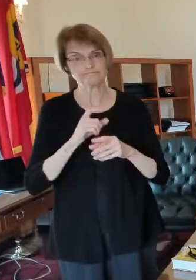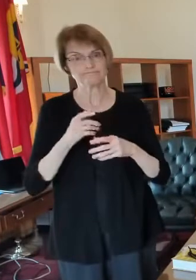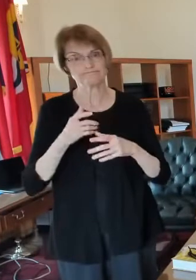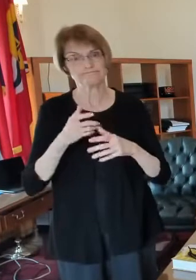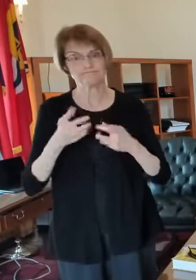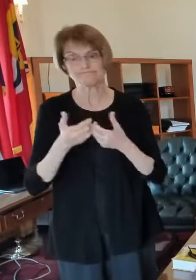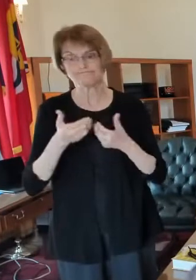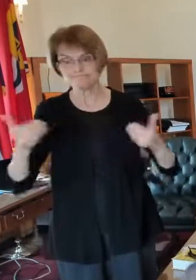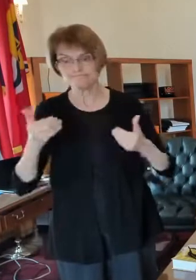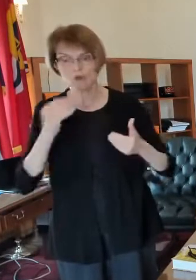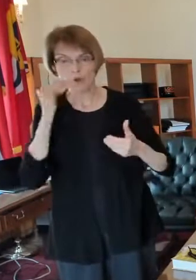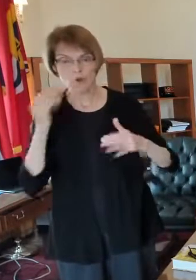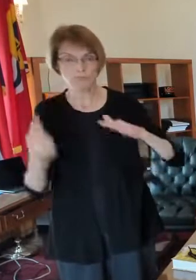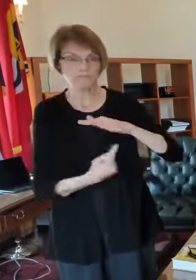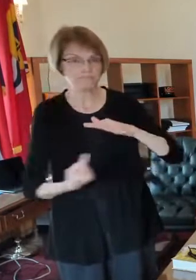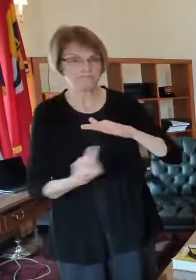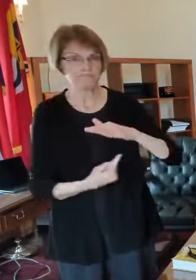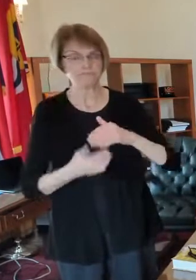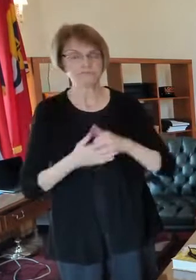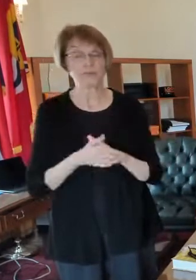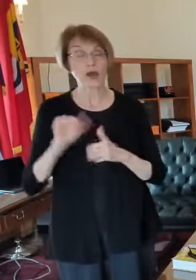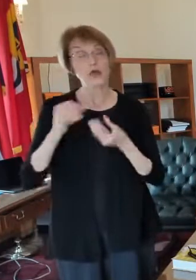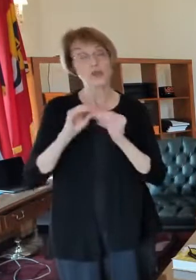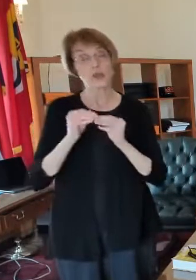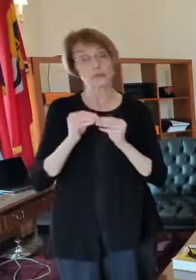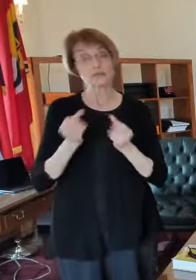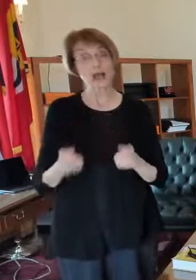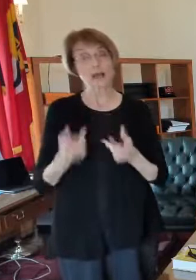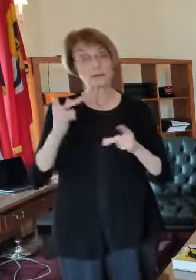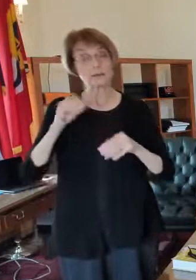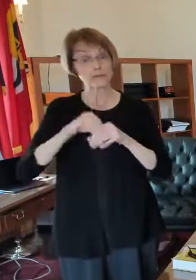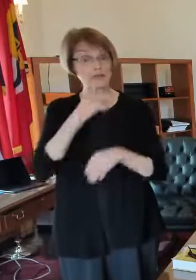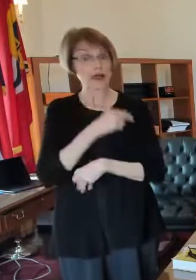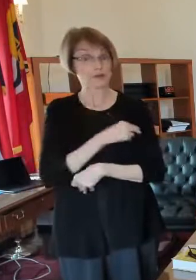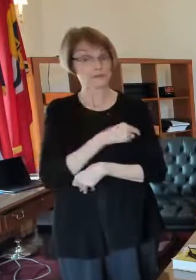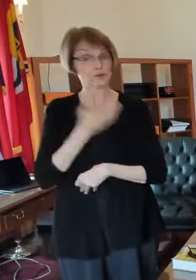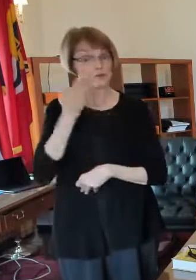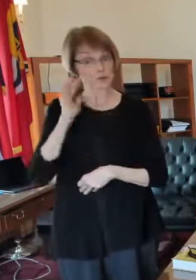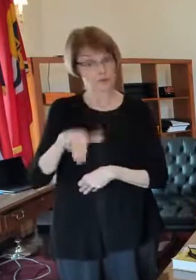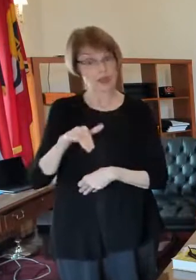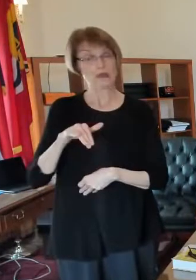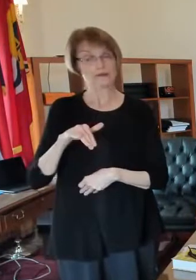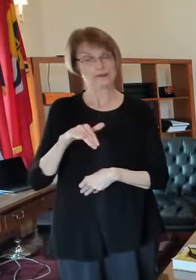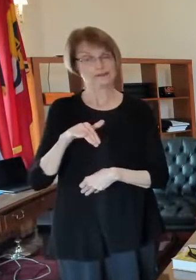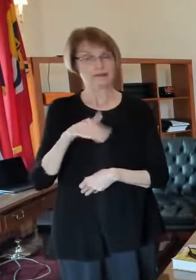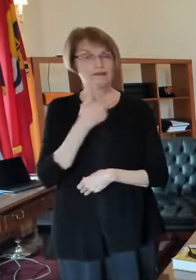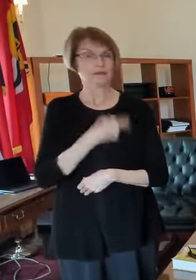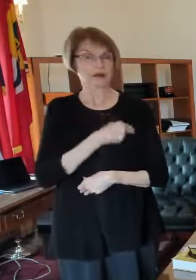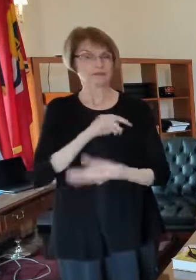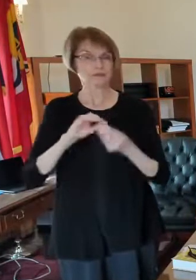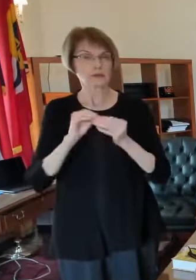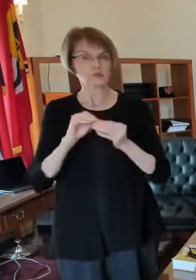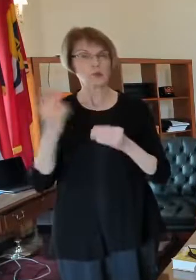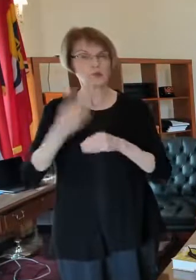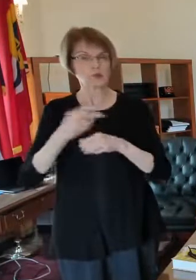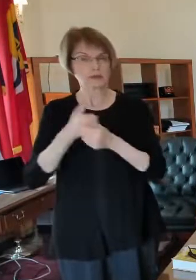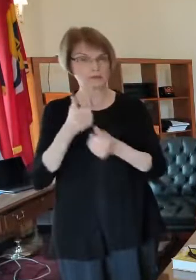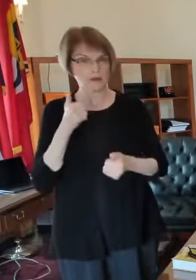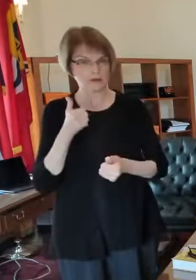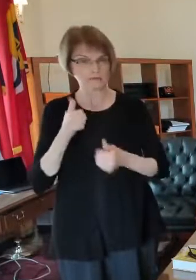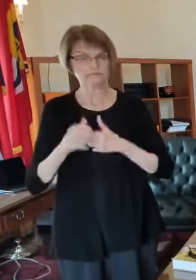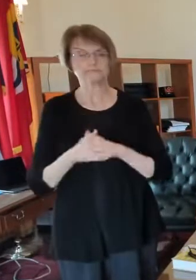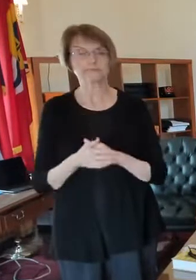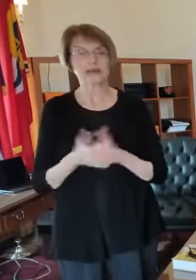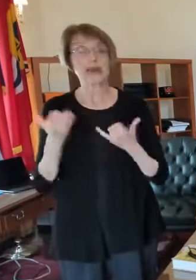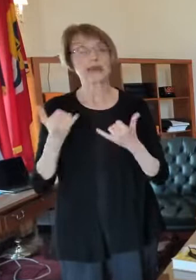other numbers uh hospitalization numbers and you all know that these numbers run two days behind we are looking right